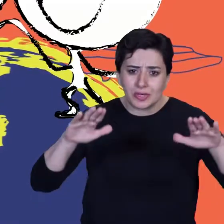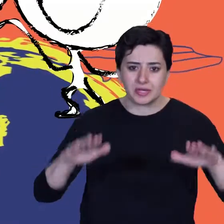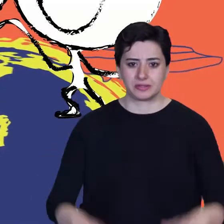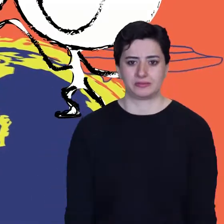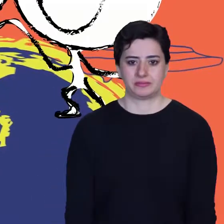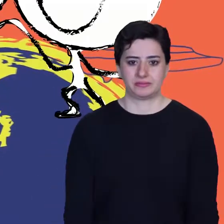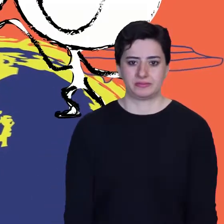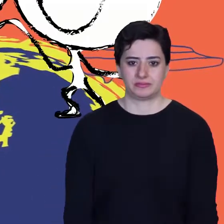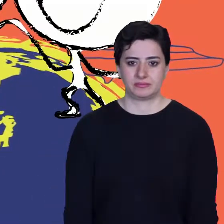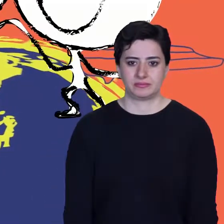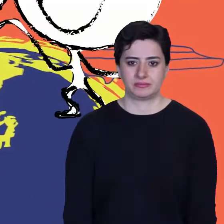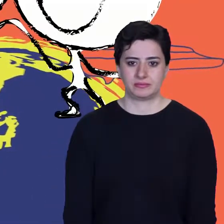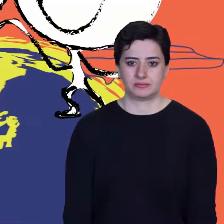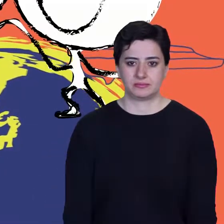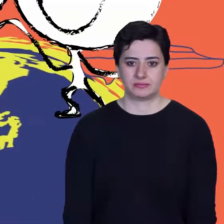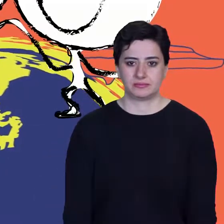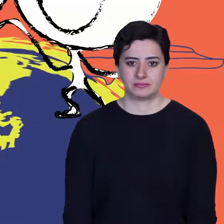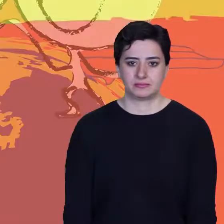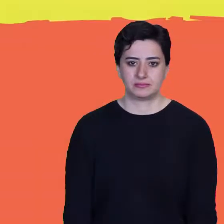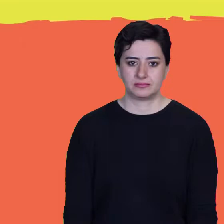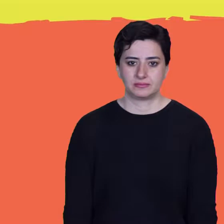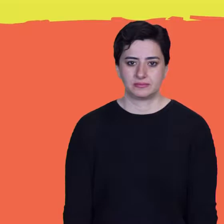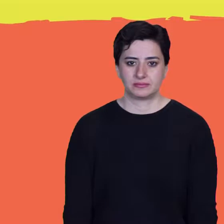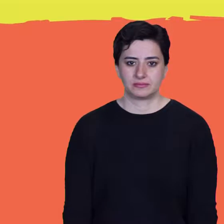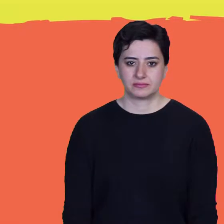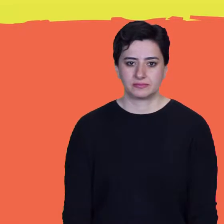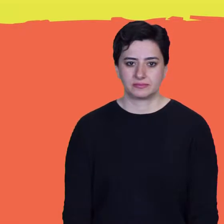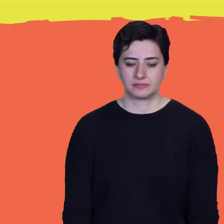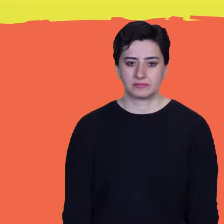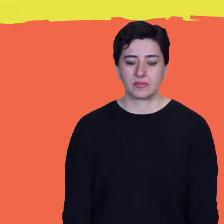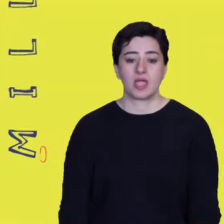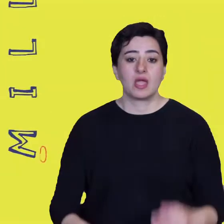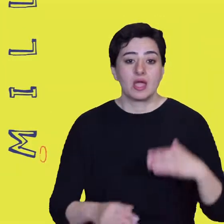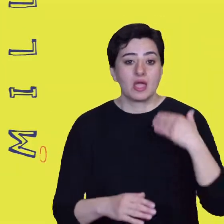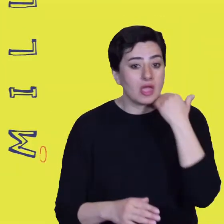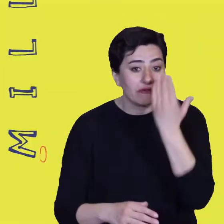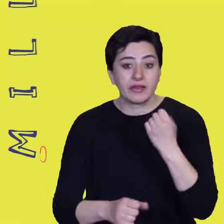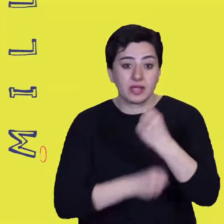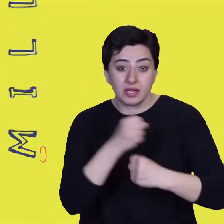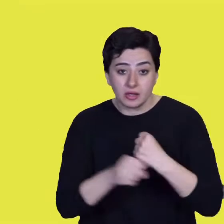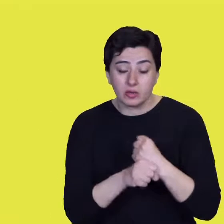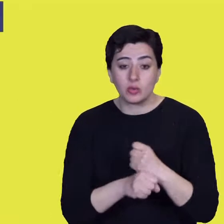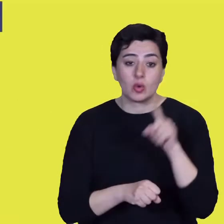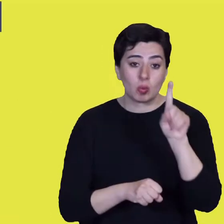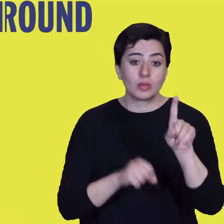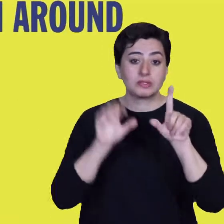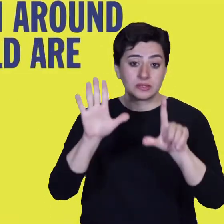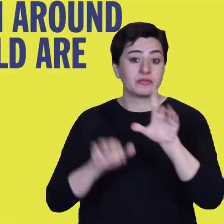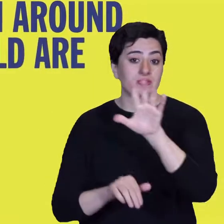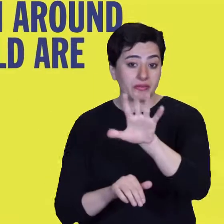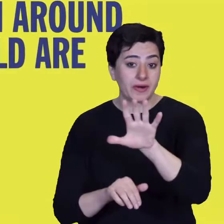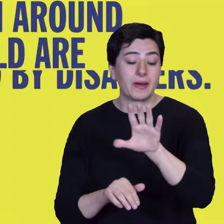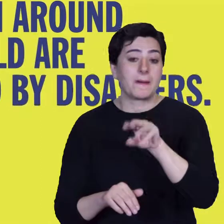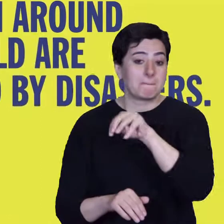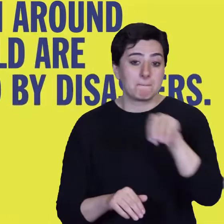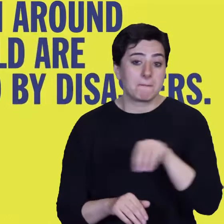a girl and a male superhero boy with a big cute hat and a white cape on. Each year, 175 million children around the